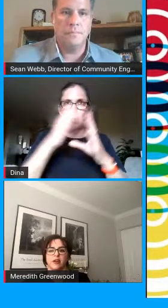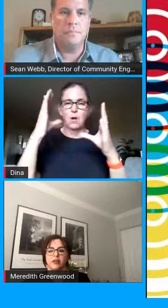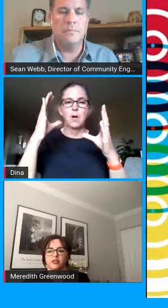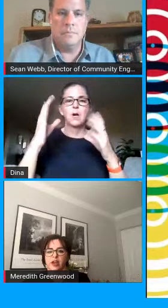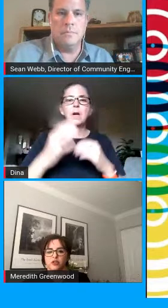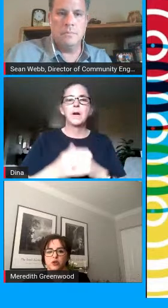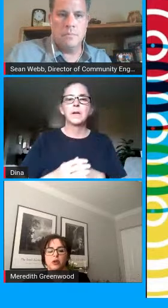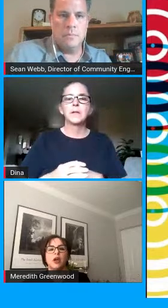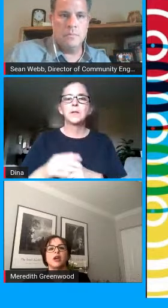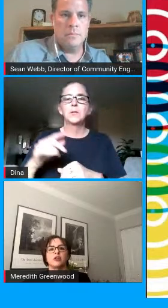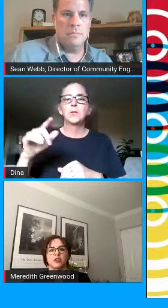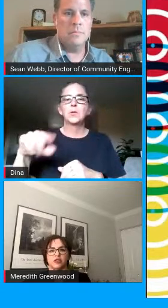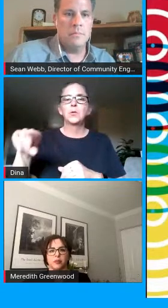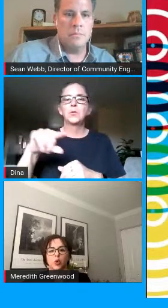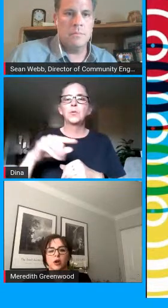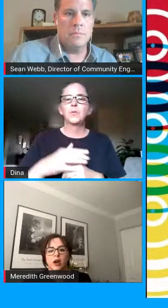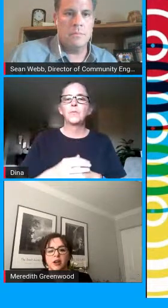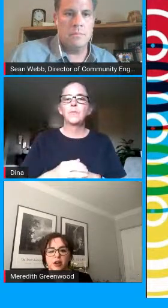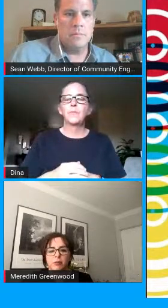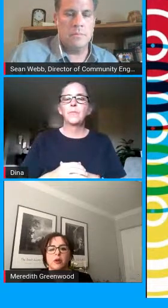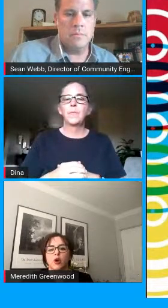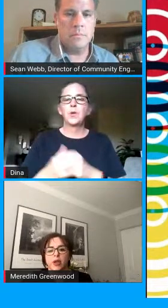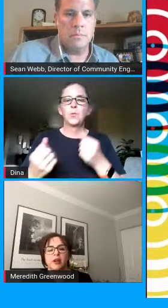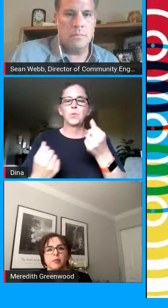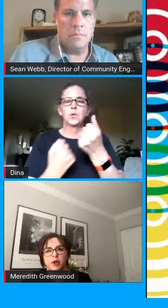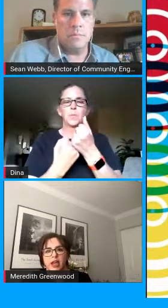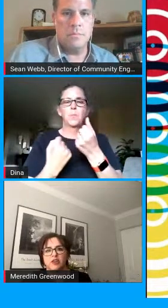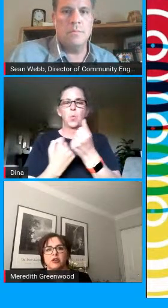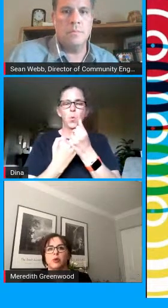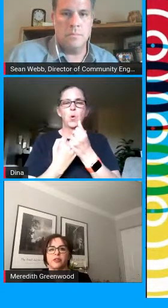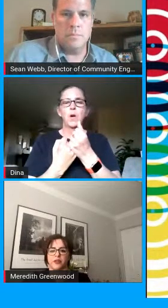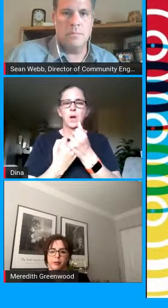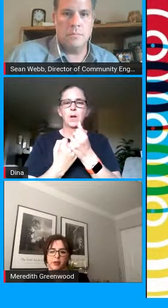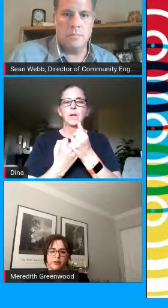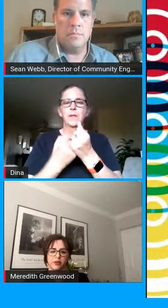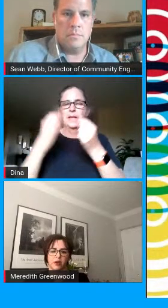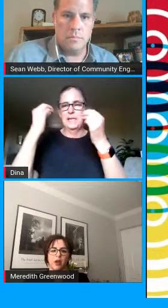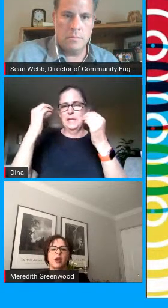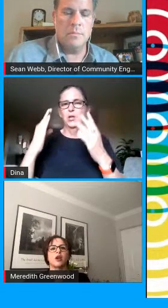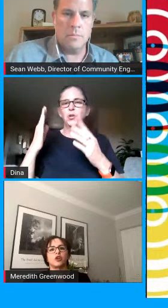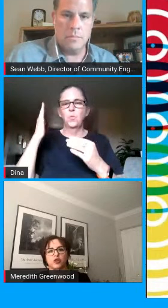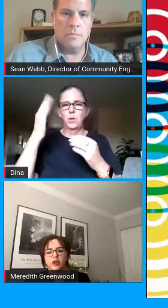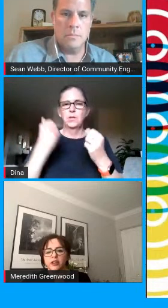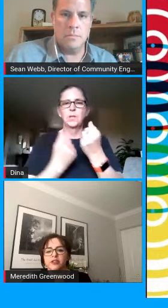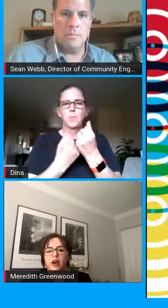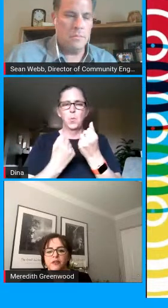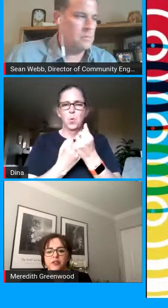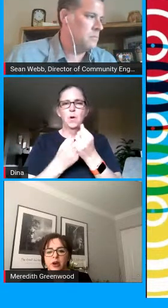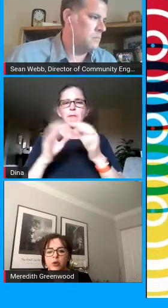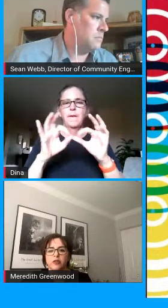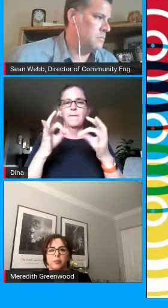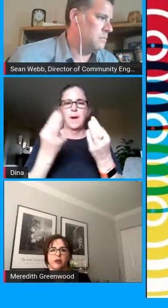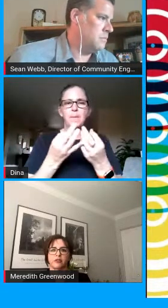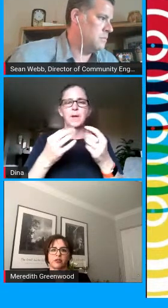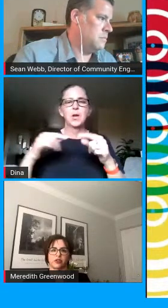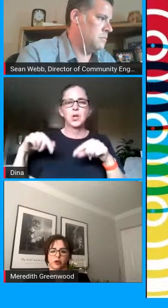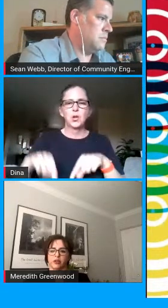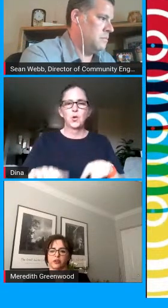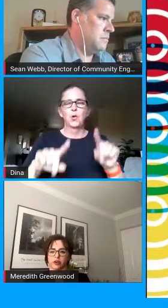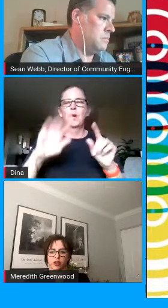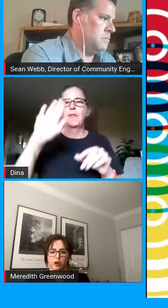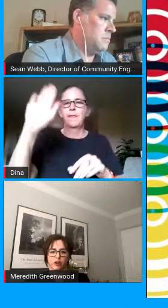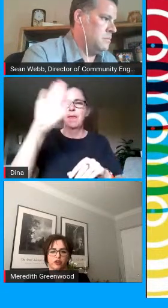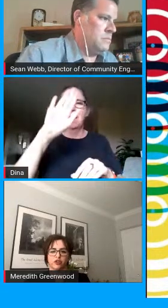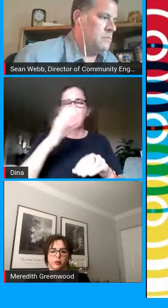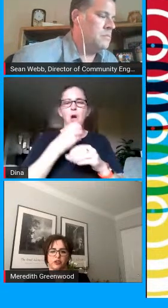into the daily schedule to support ongoing communication with families during these office hours parents and